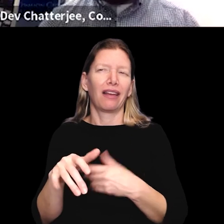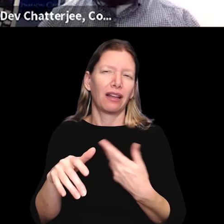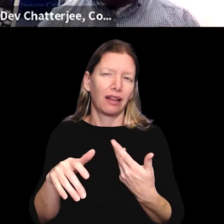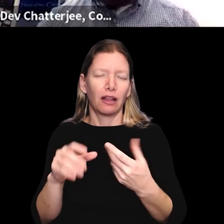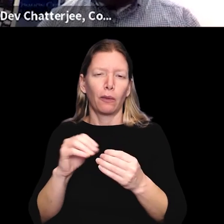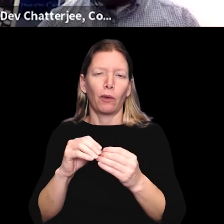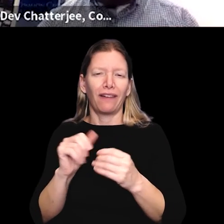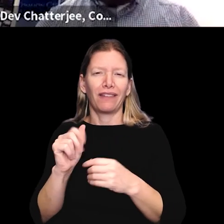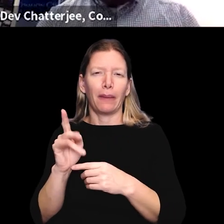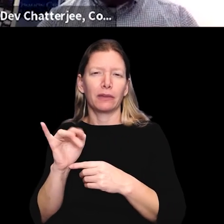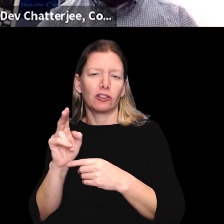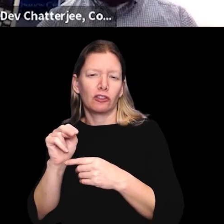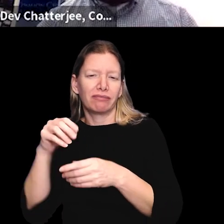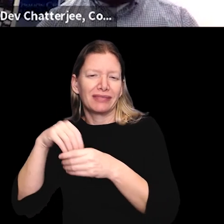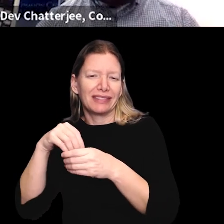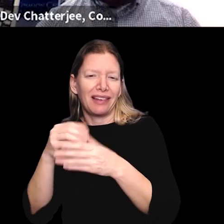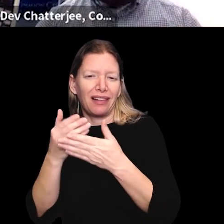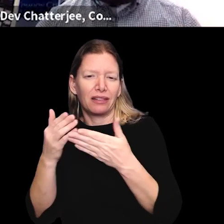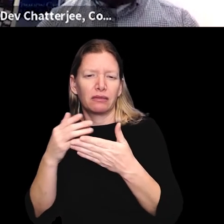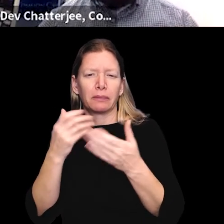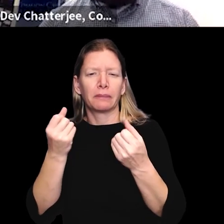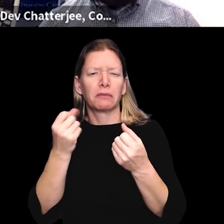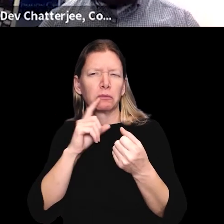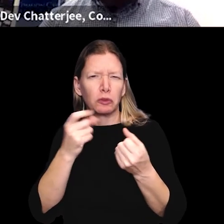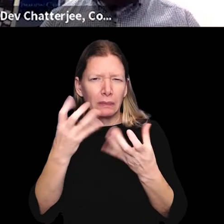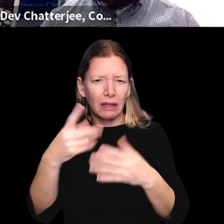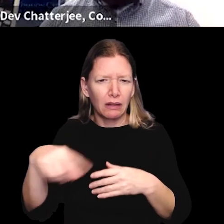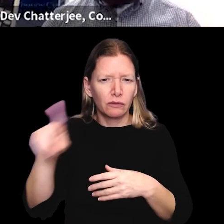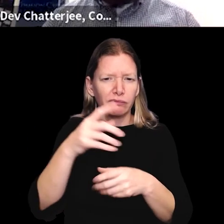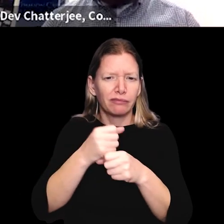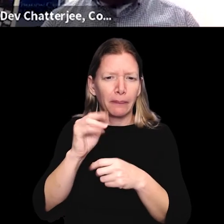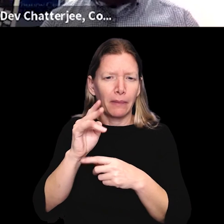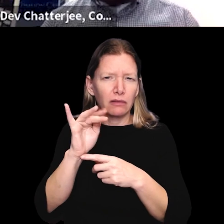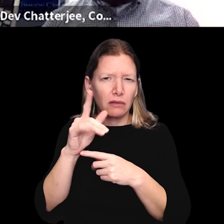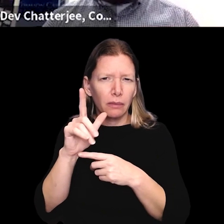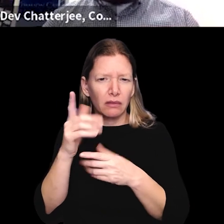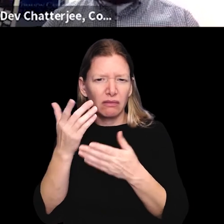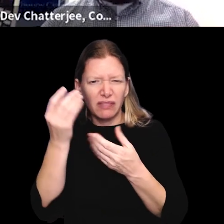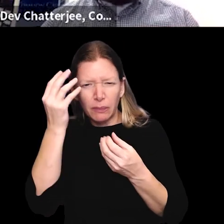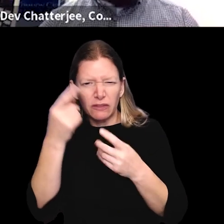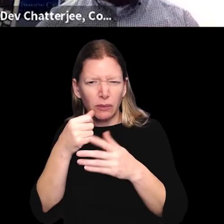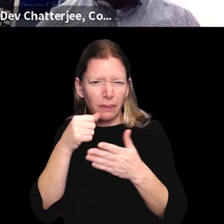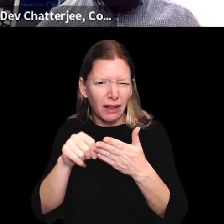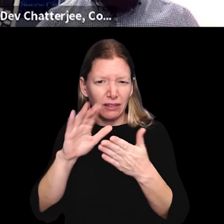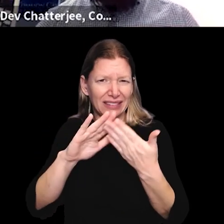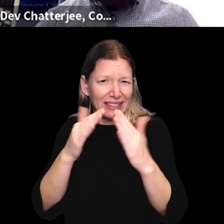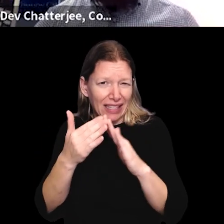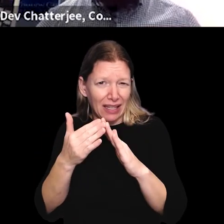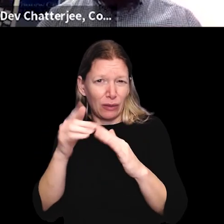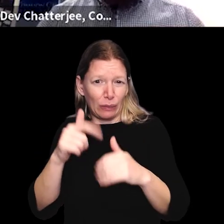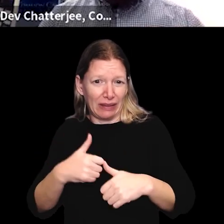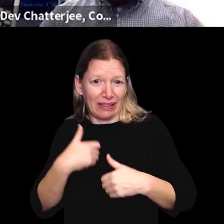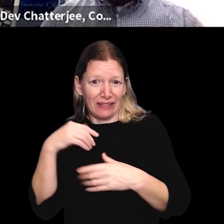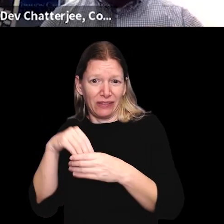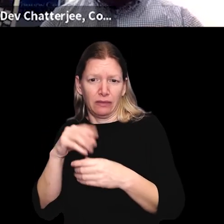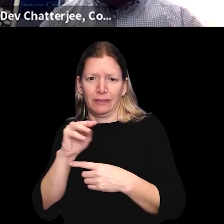more of an administrative thing. I'm sure many of you have gotten a municipal census in the mail from the town or city that you live